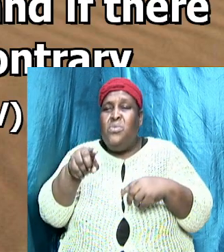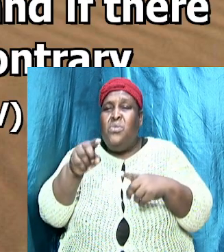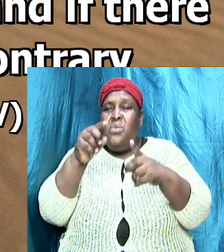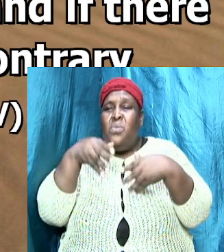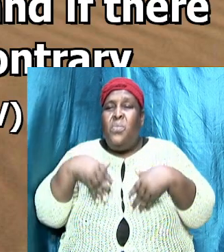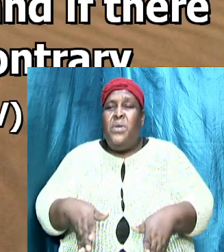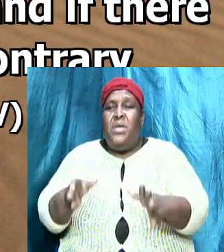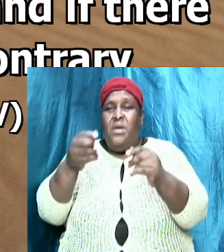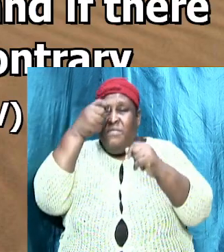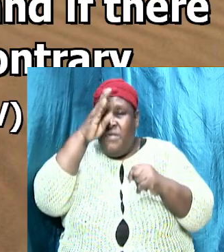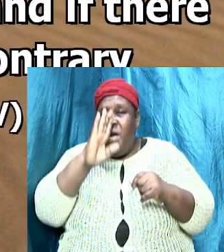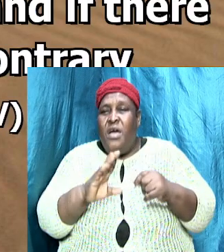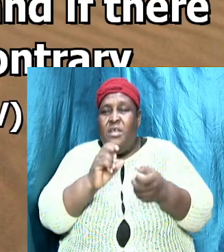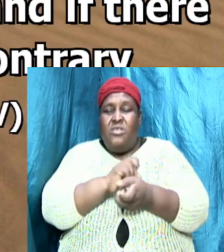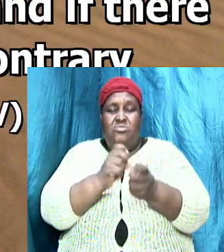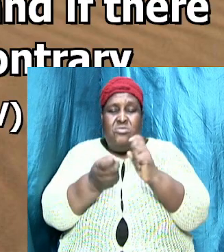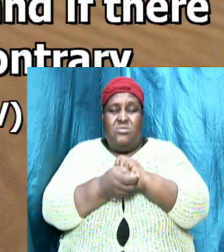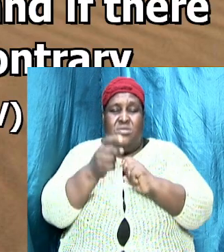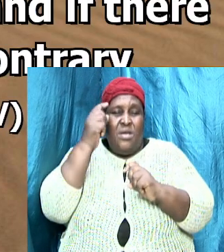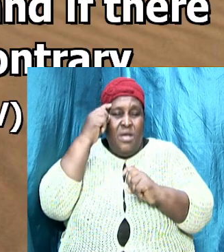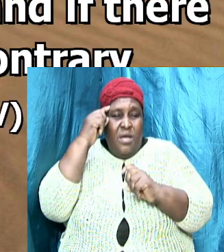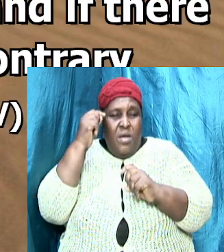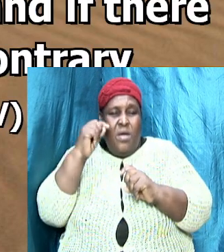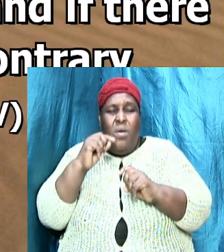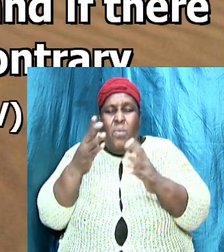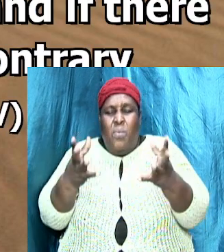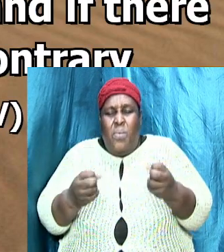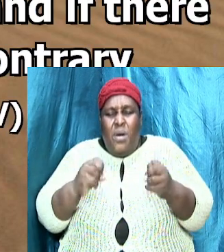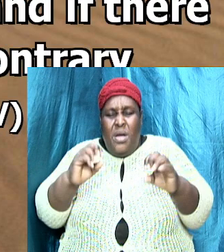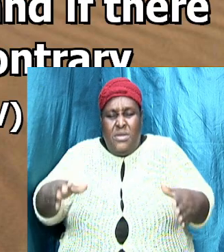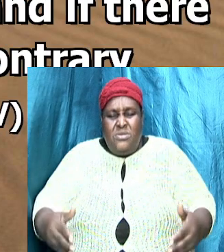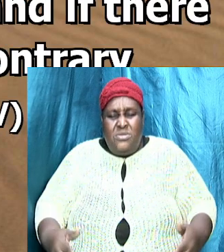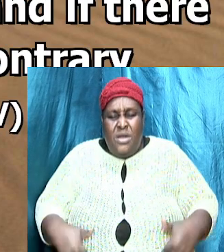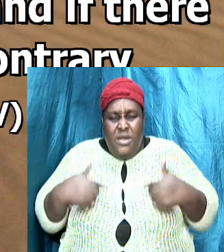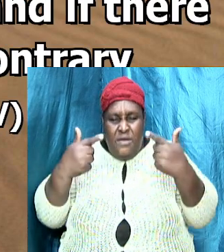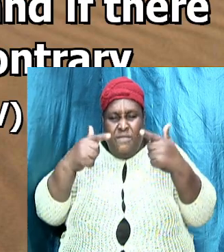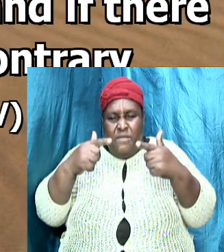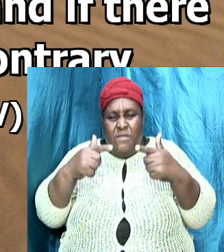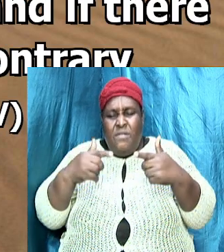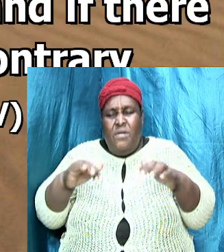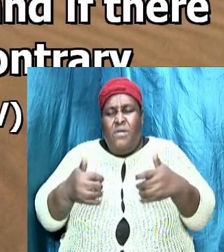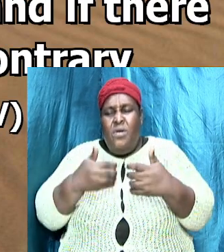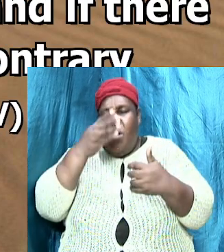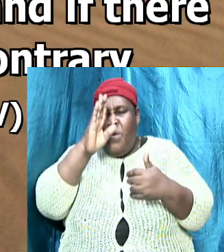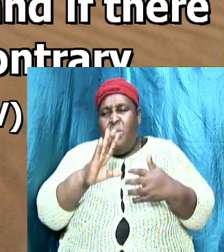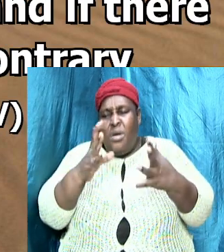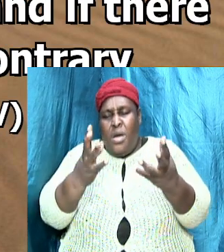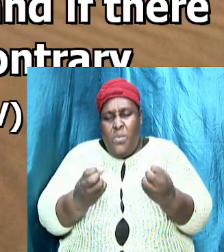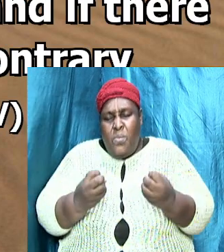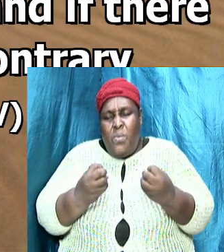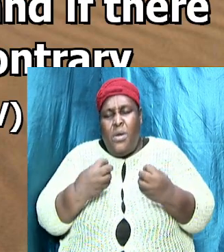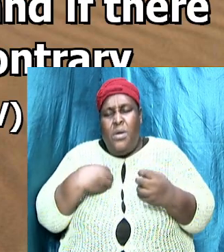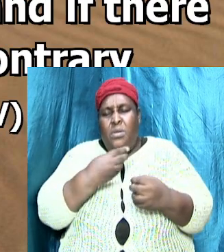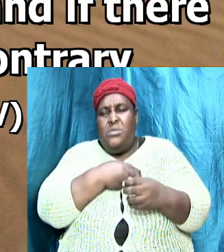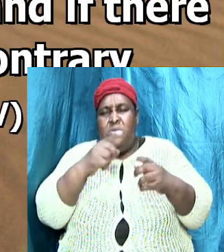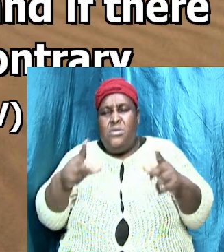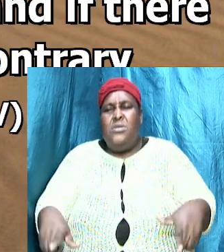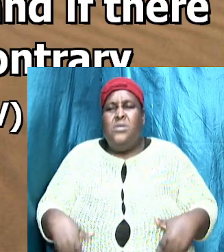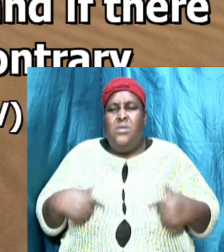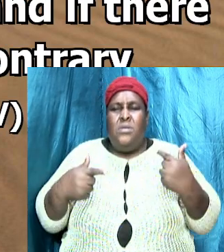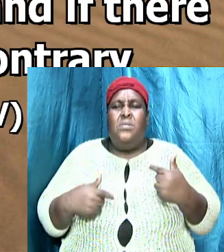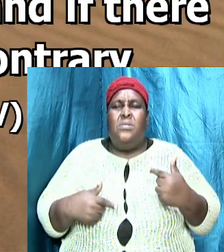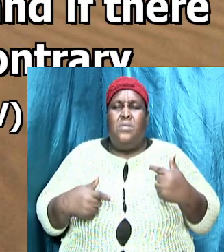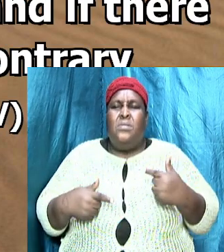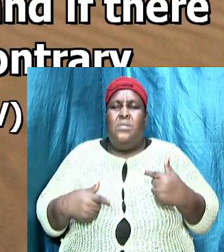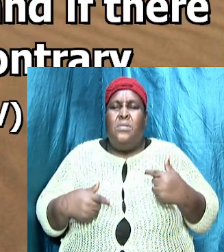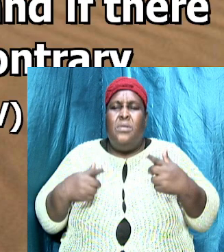that we might be able to live how God wants us to live we live what